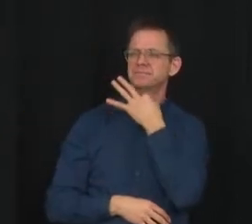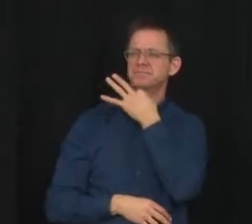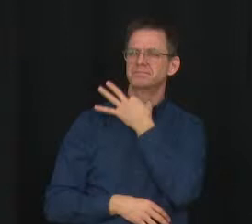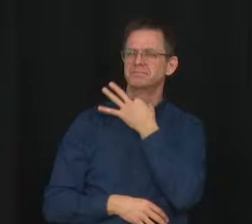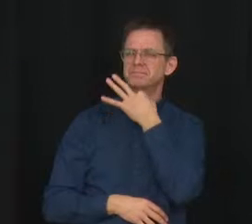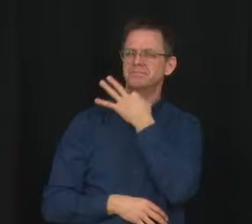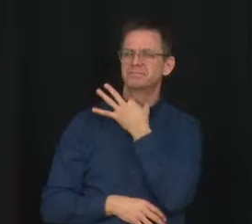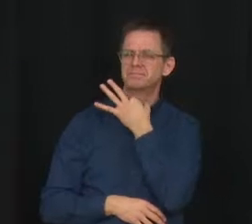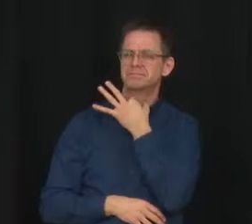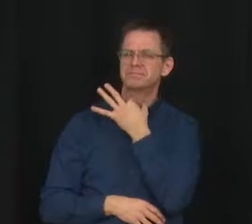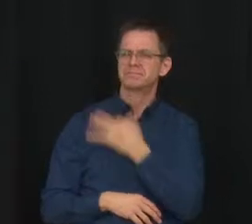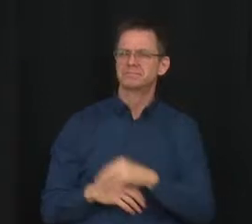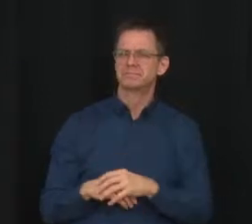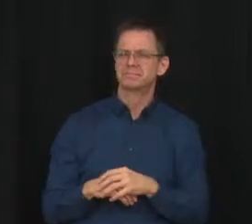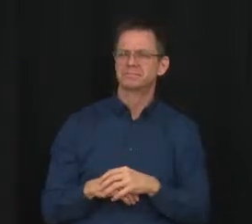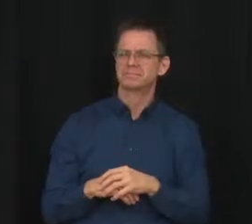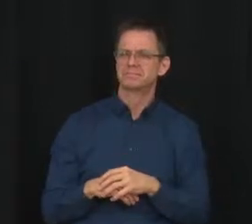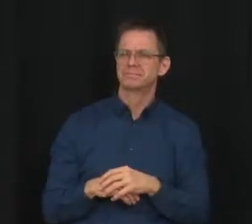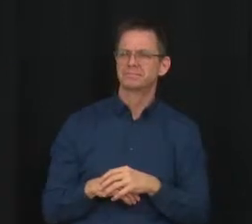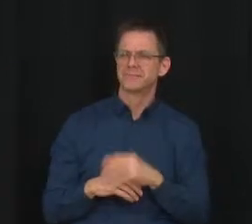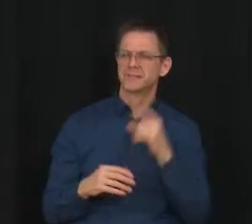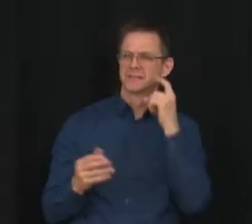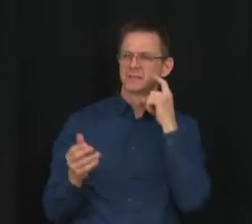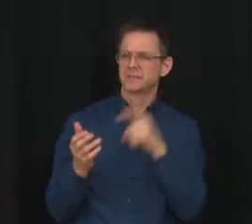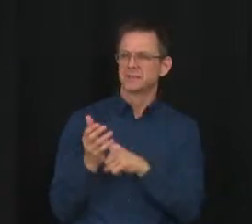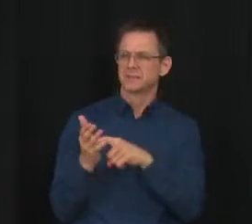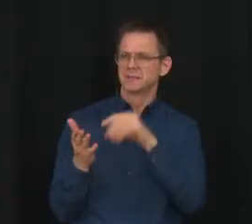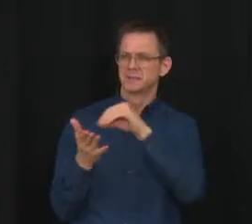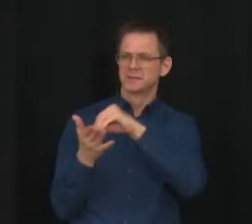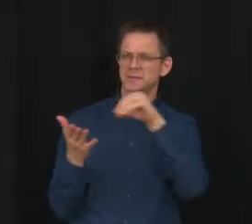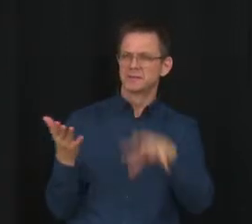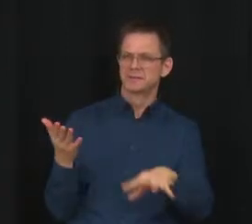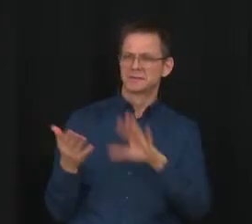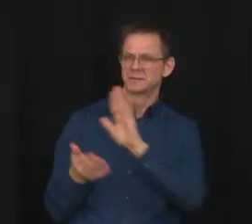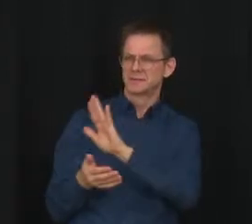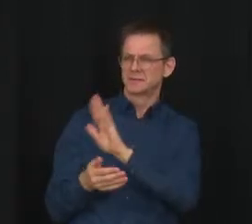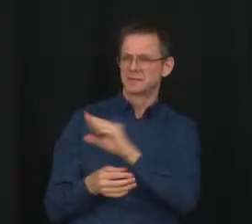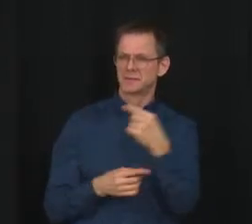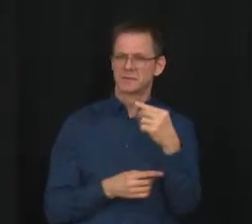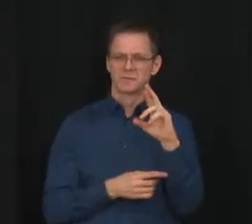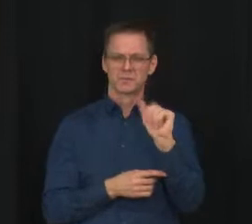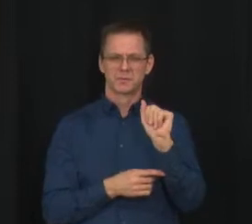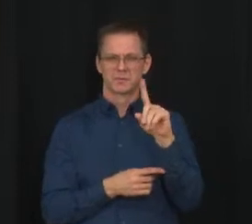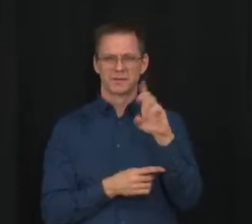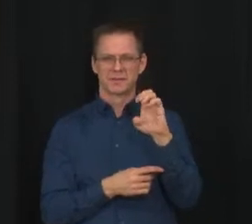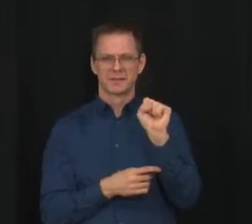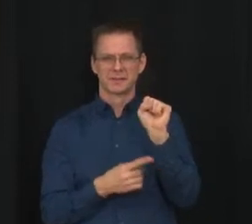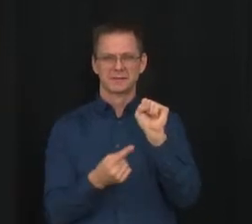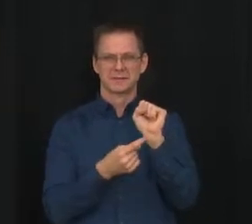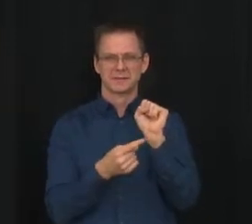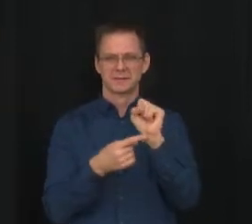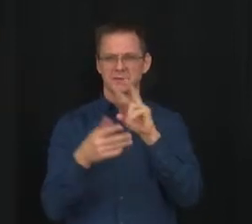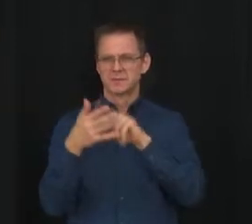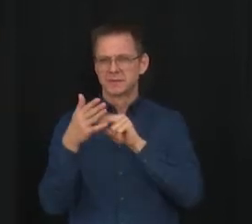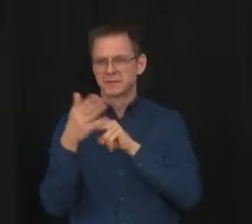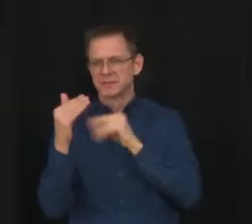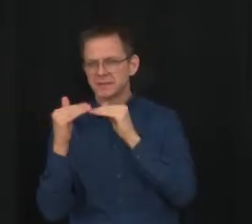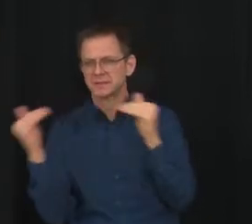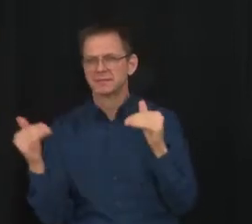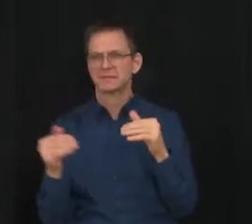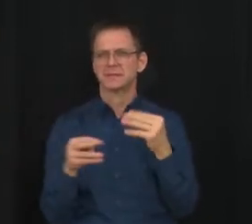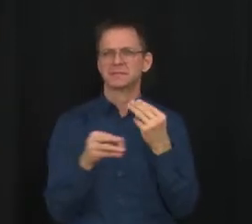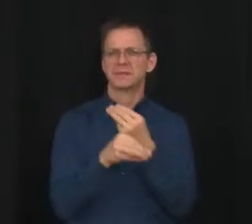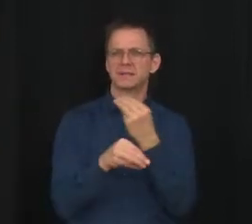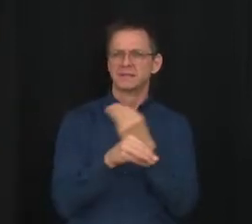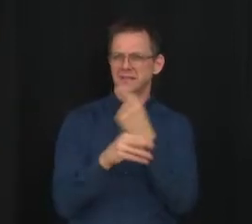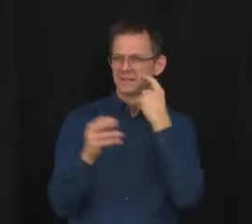their grades and their reading levels and math skills and all of that? Because of online learning, did many students